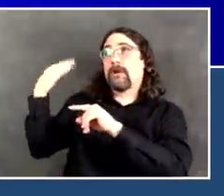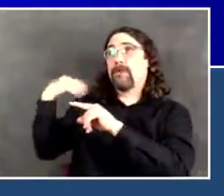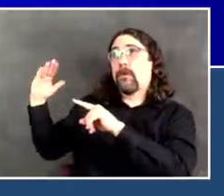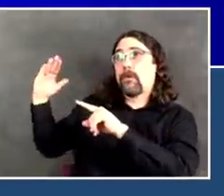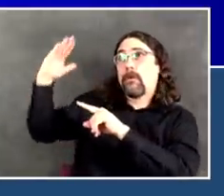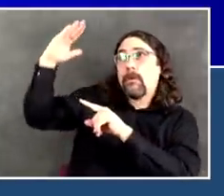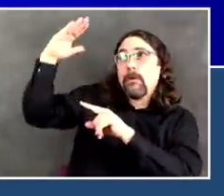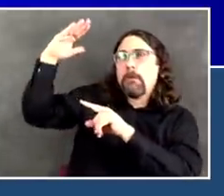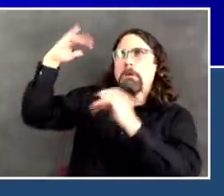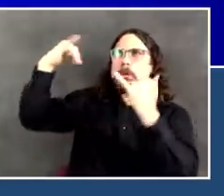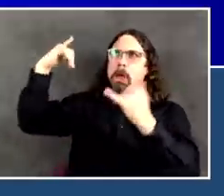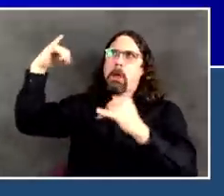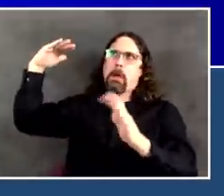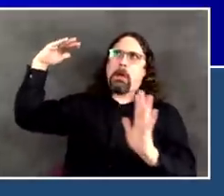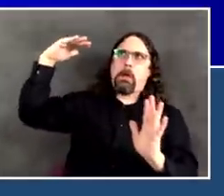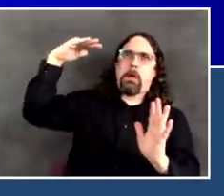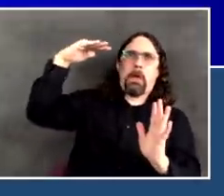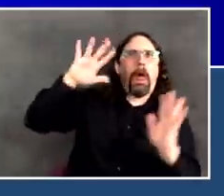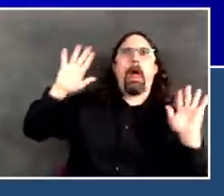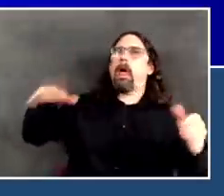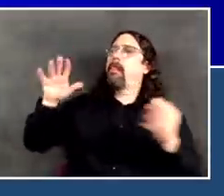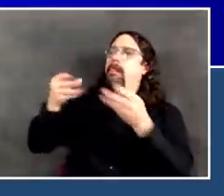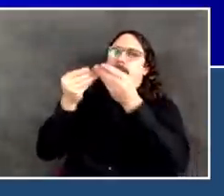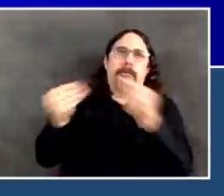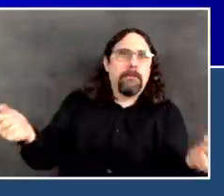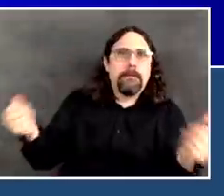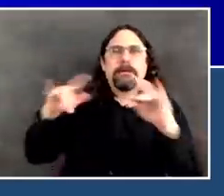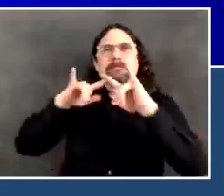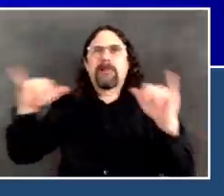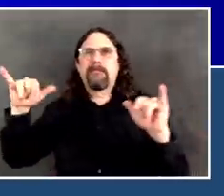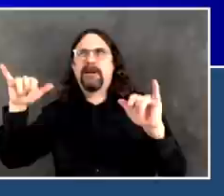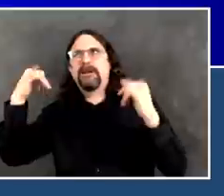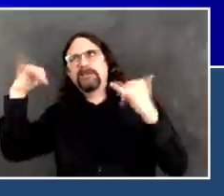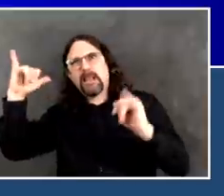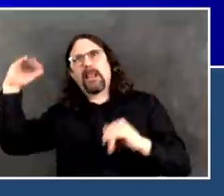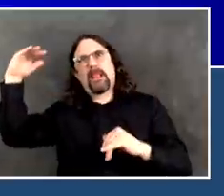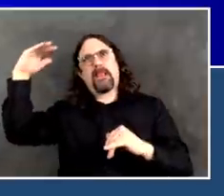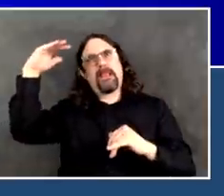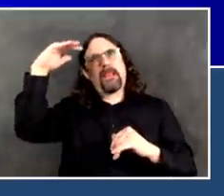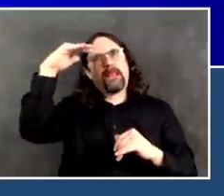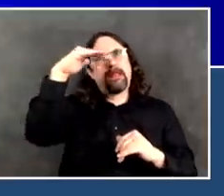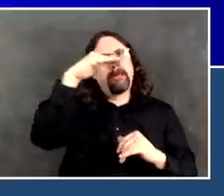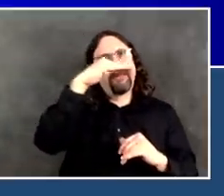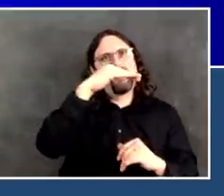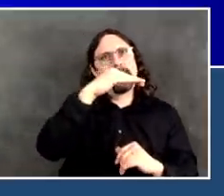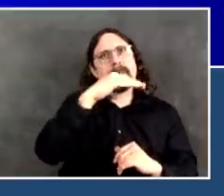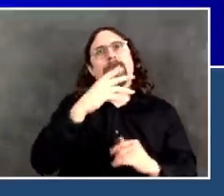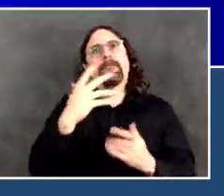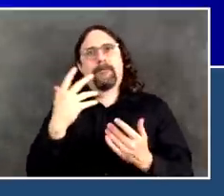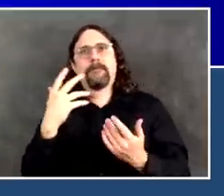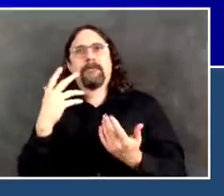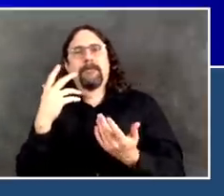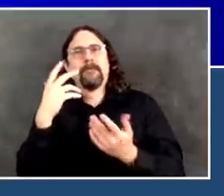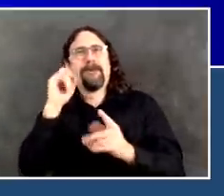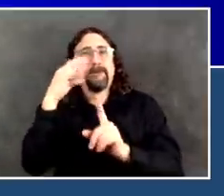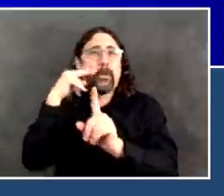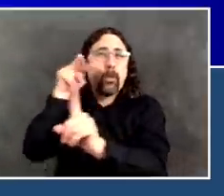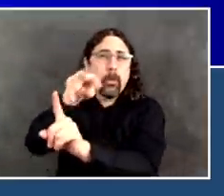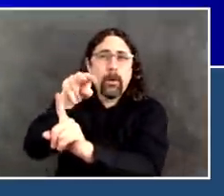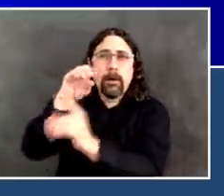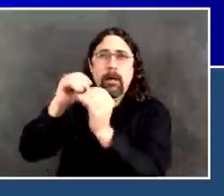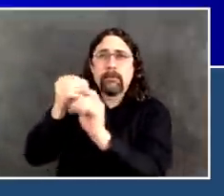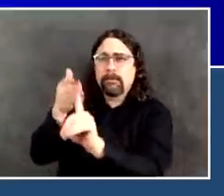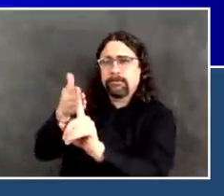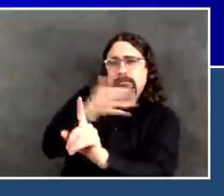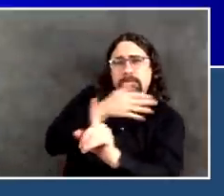healthcare workers. God forbid there was a resurgence. And this is another reason for caution. If there was resurgence, think about the heroes. Think about the people